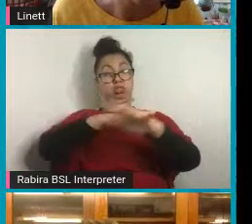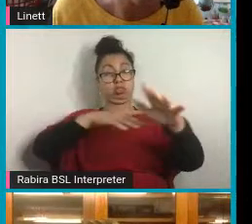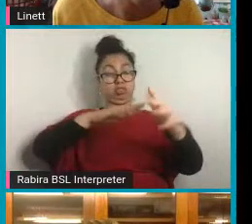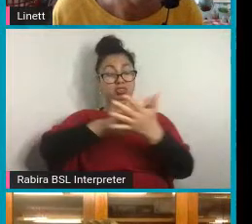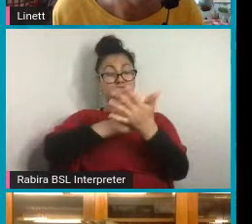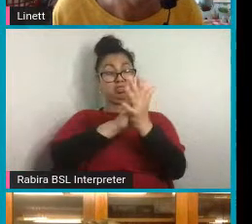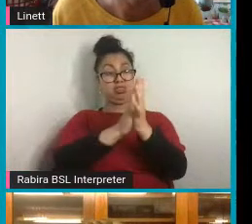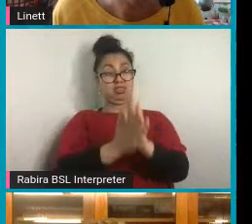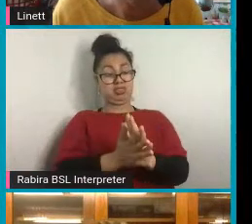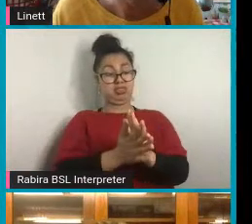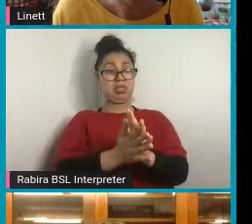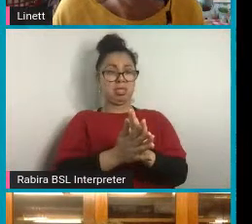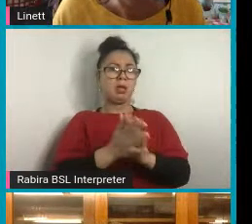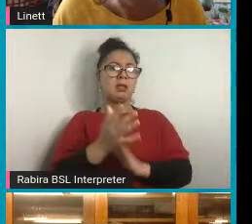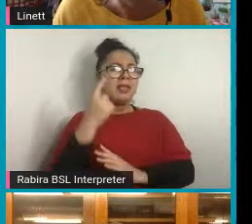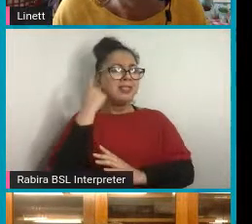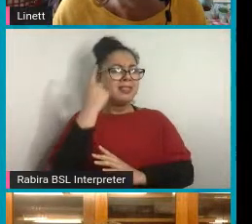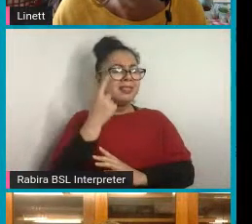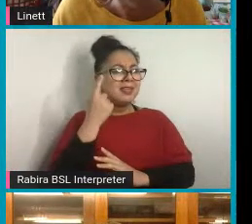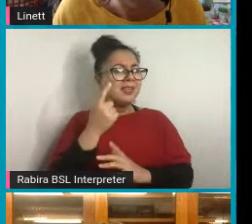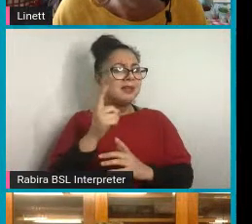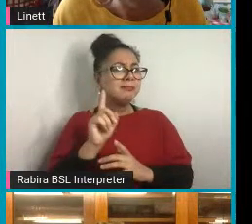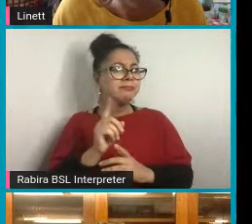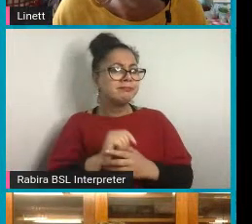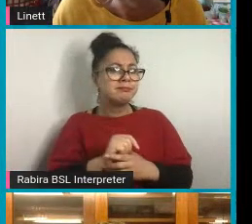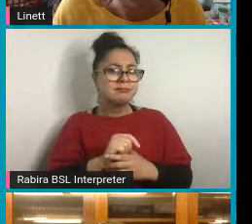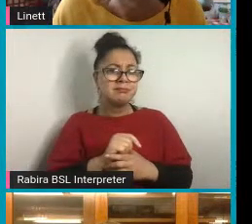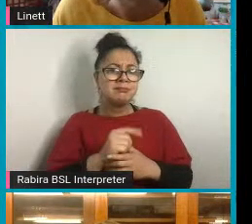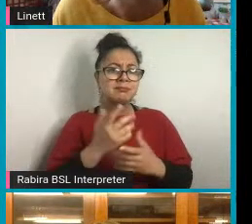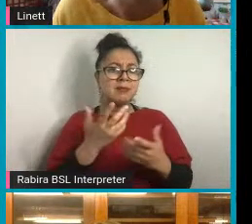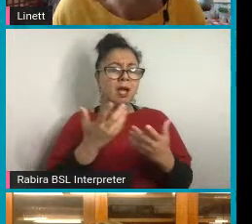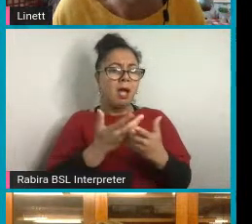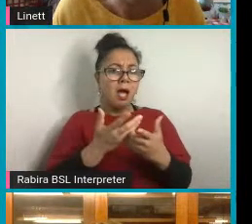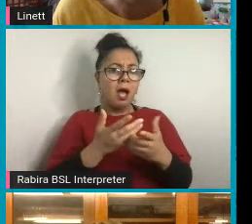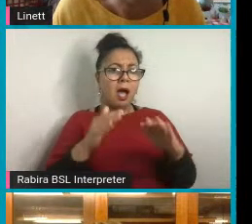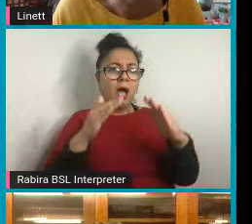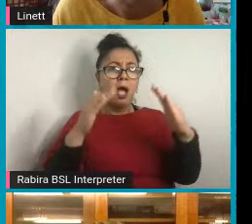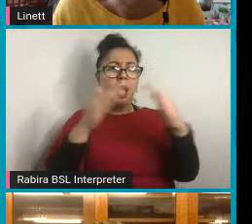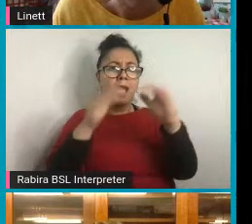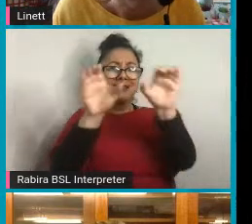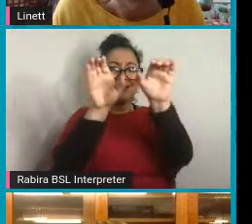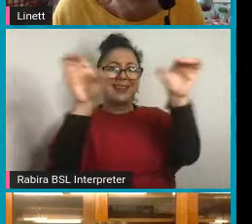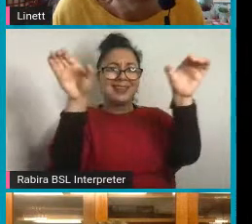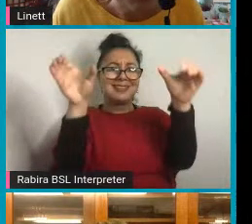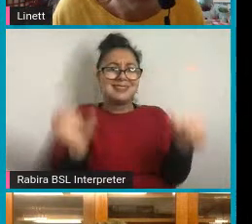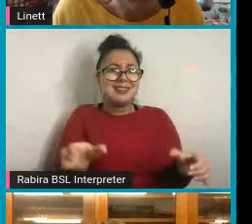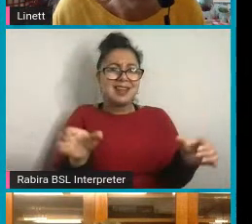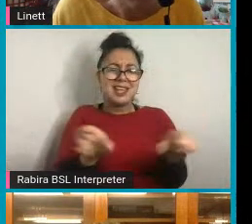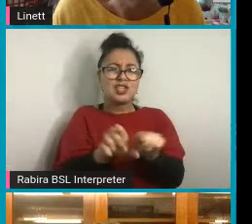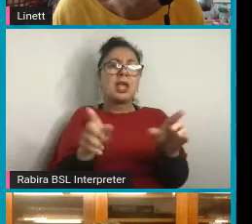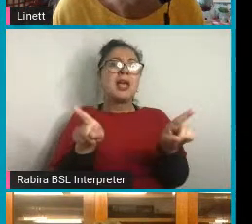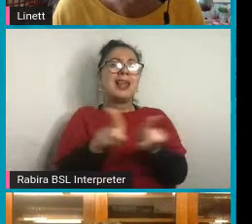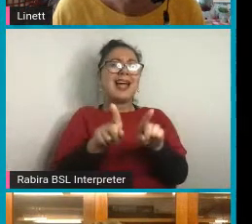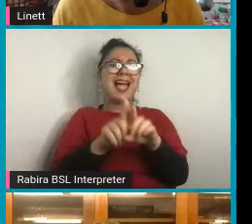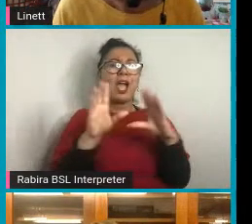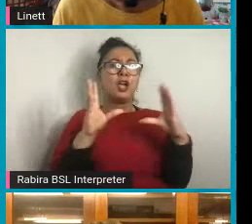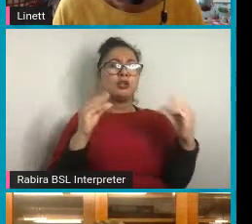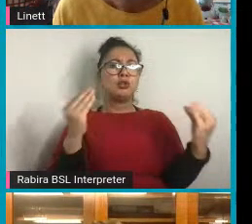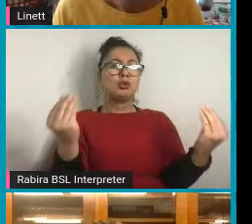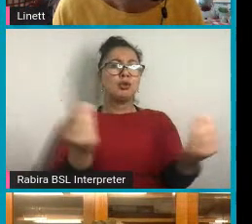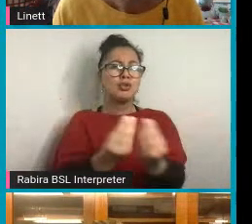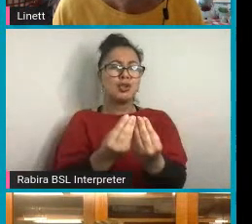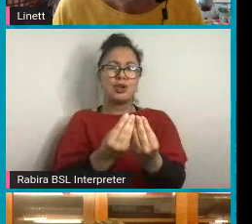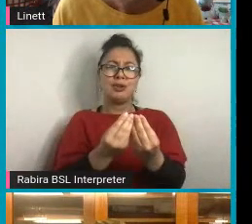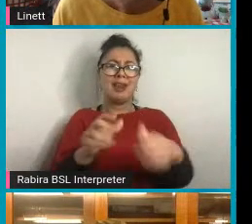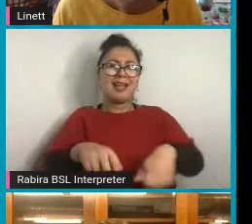yeah, we're thinking about insulation, which is sort of like putting big cushions or duvets in a way